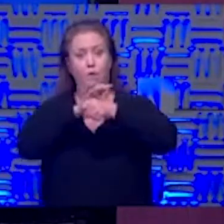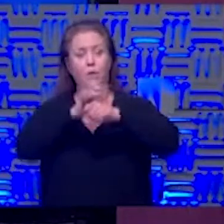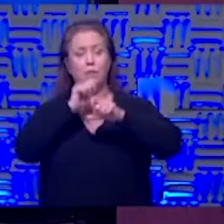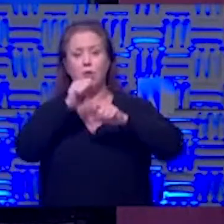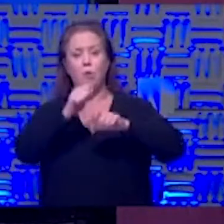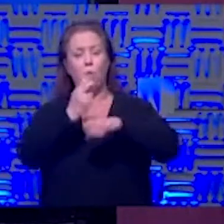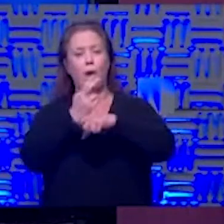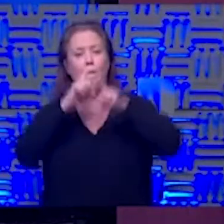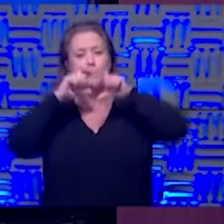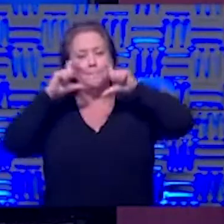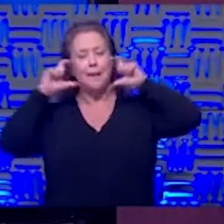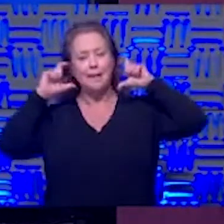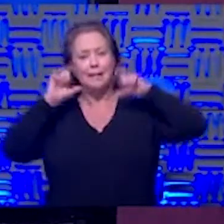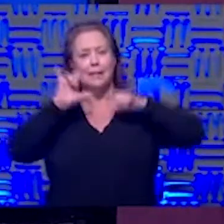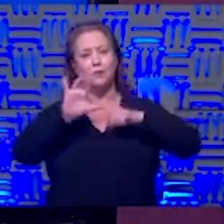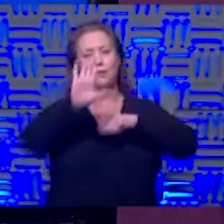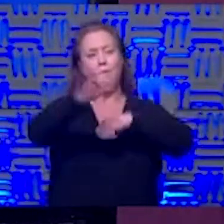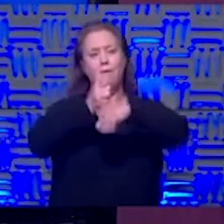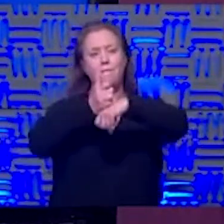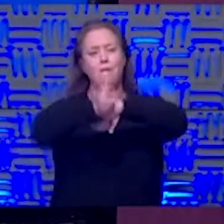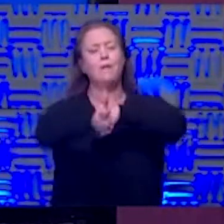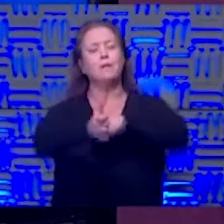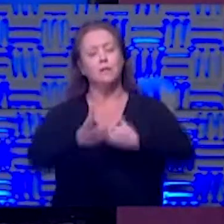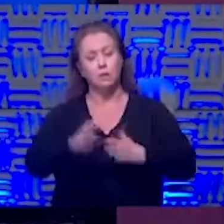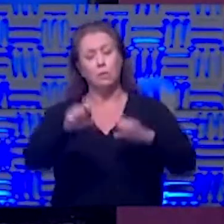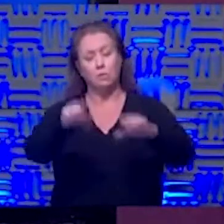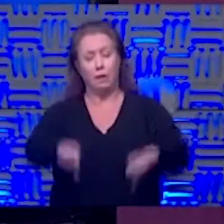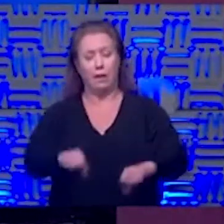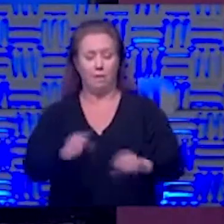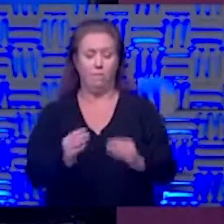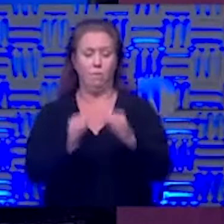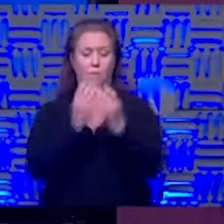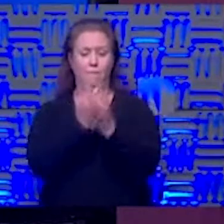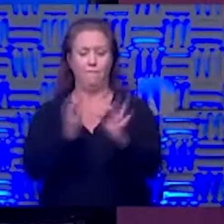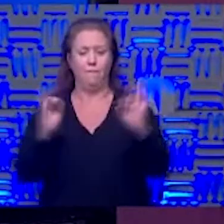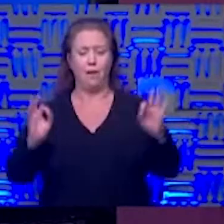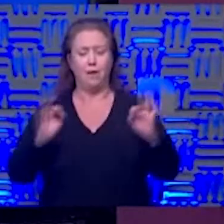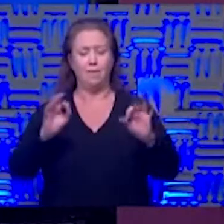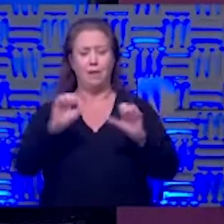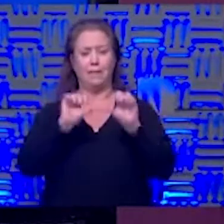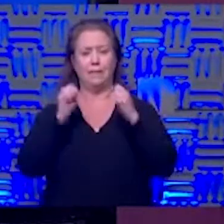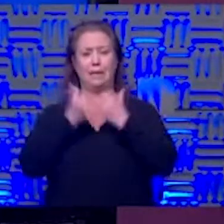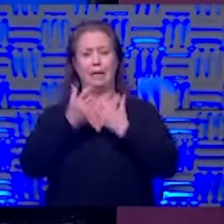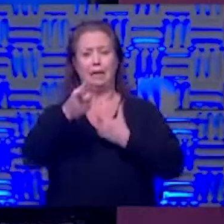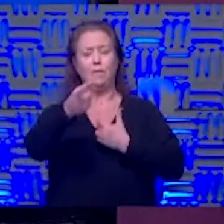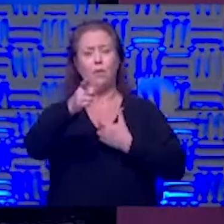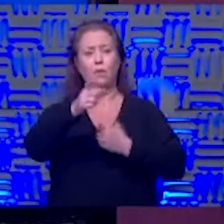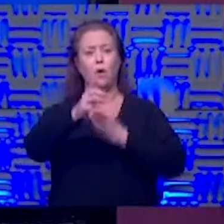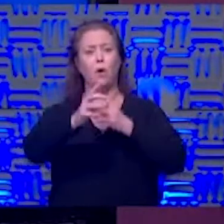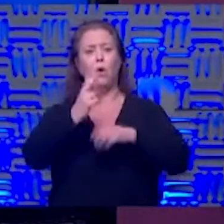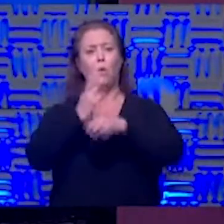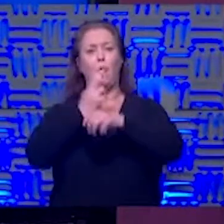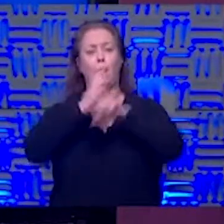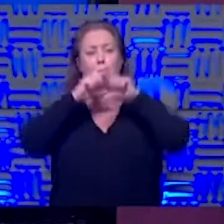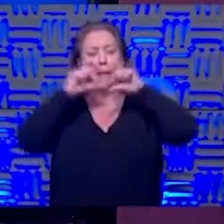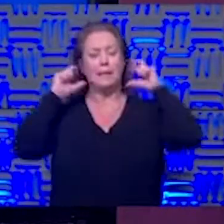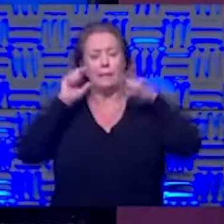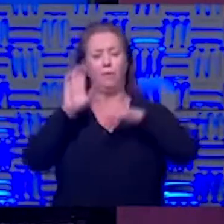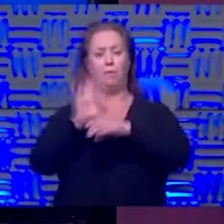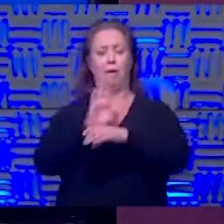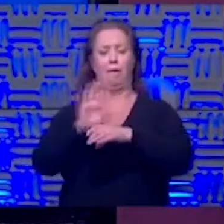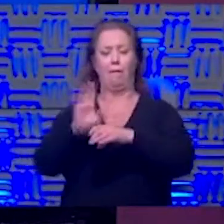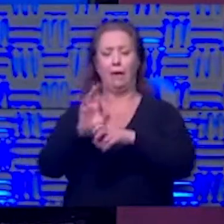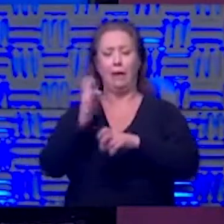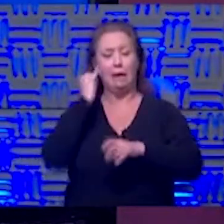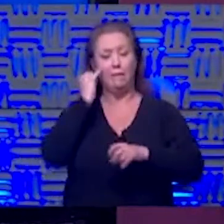that's the problem with this disease you know we can have a lot more freedom in society if you'll wear a mask and if you'll behave if people